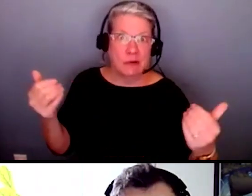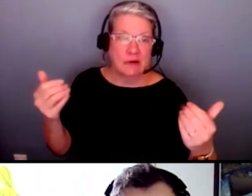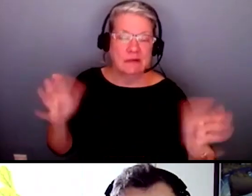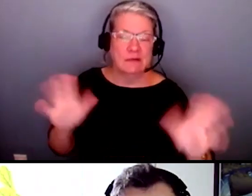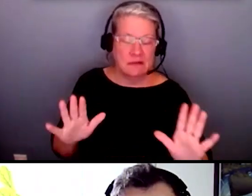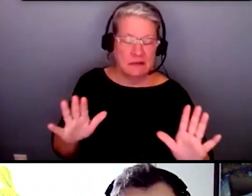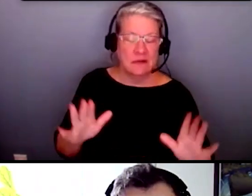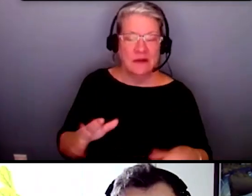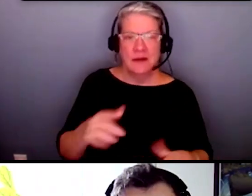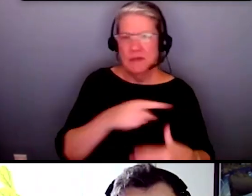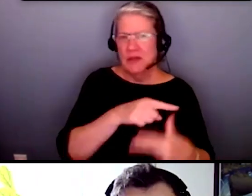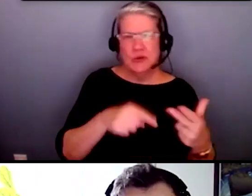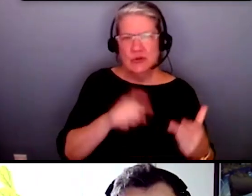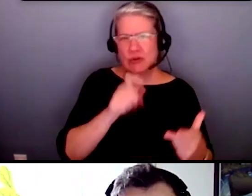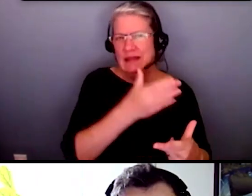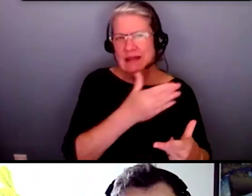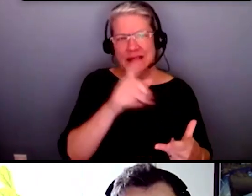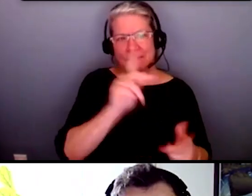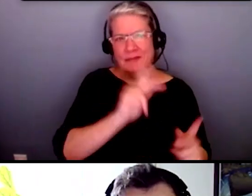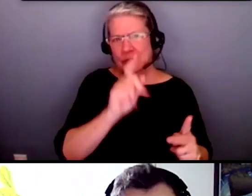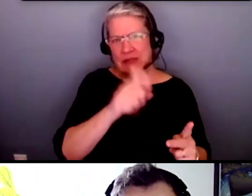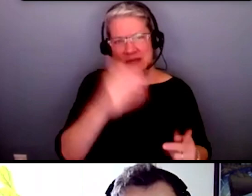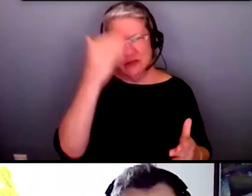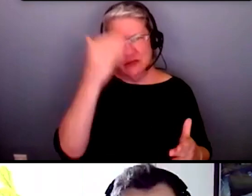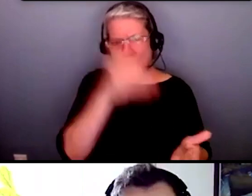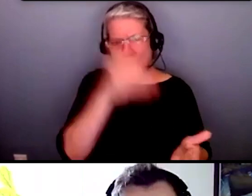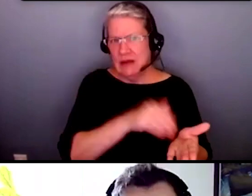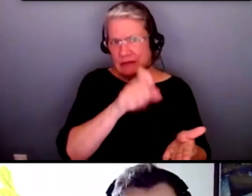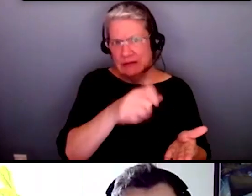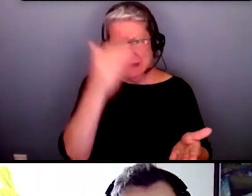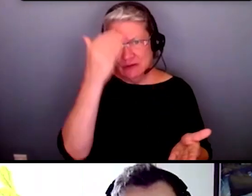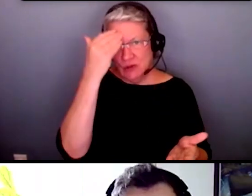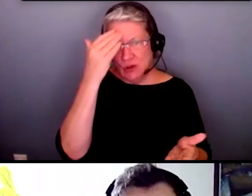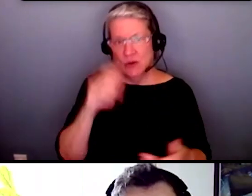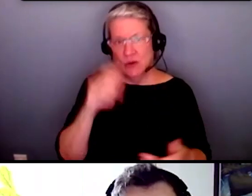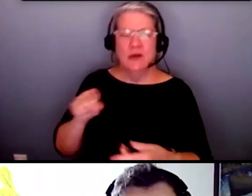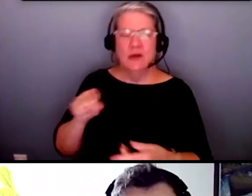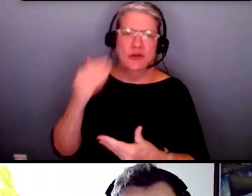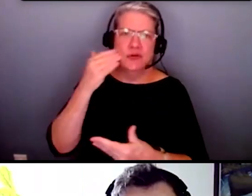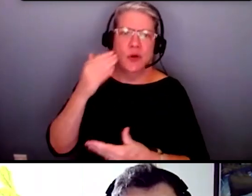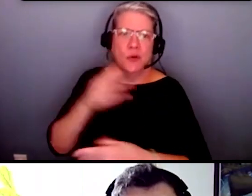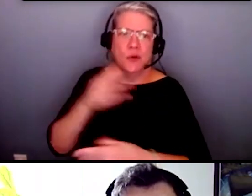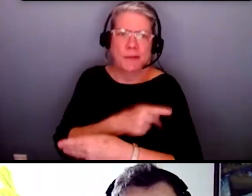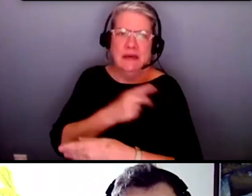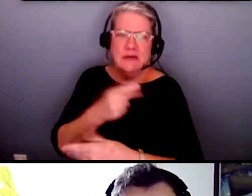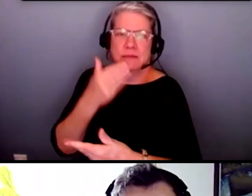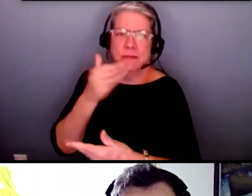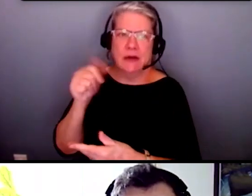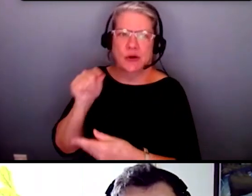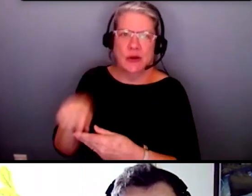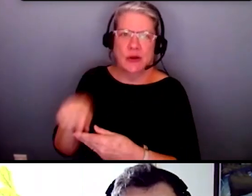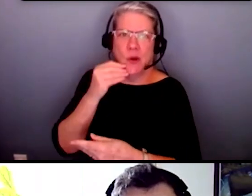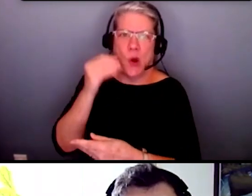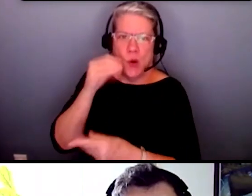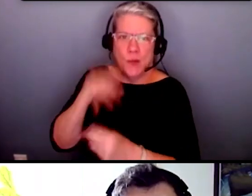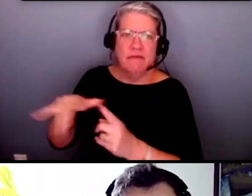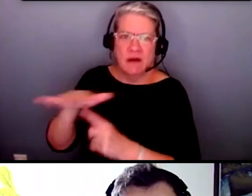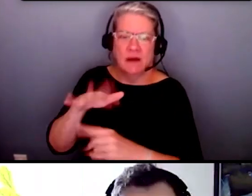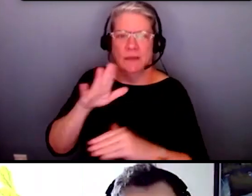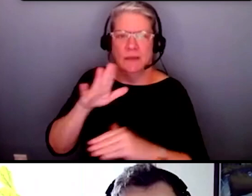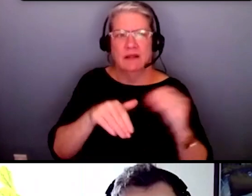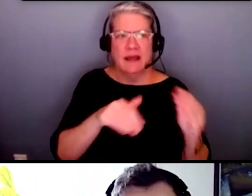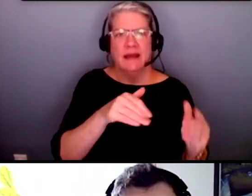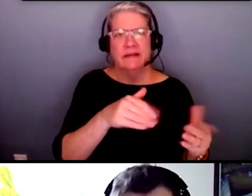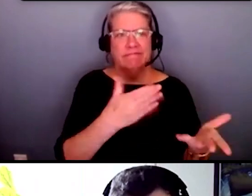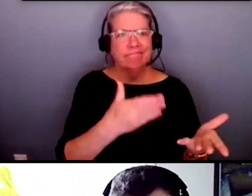involved in as far as like knowing that your patients would do much better in a home environment rather than